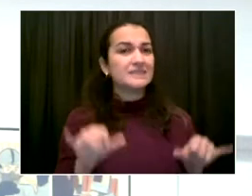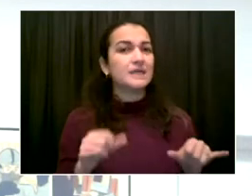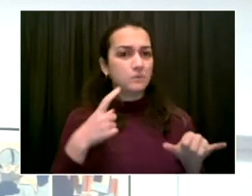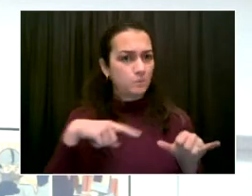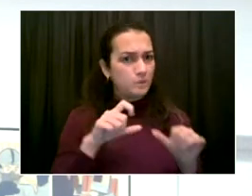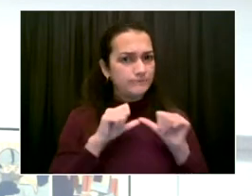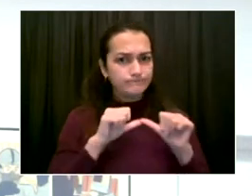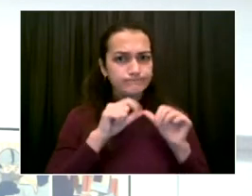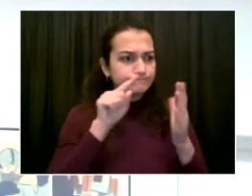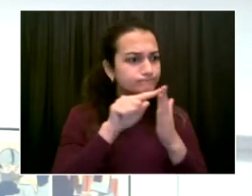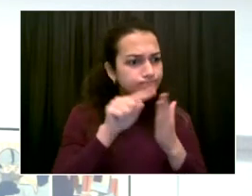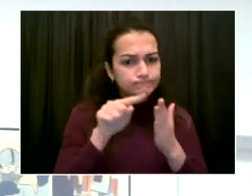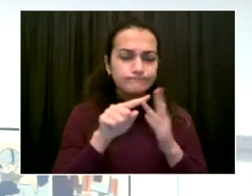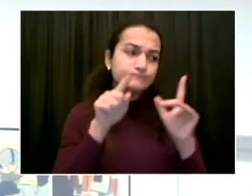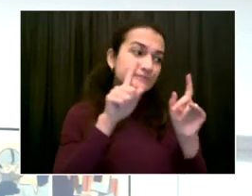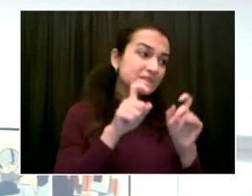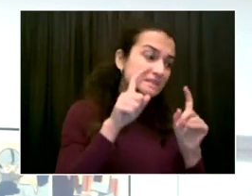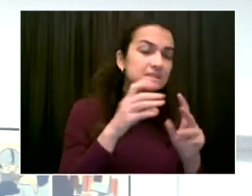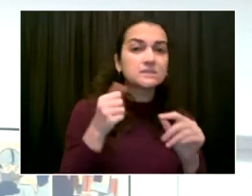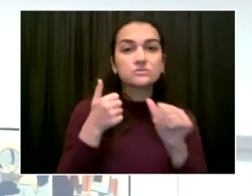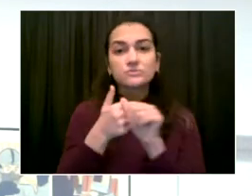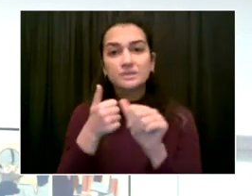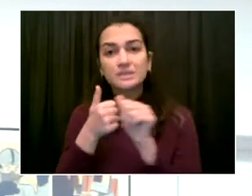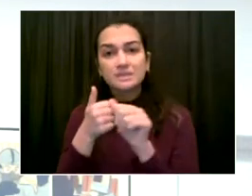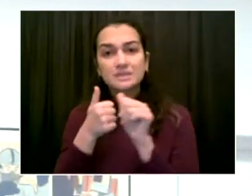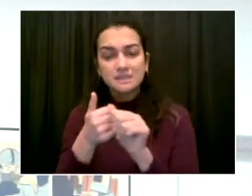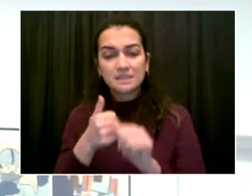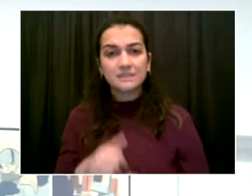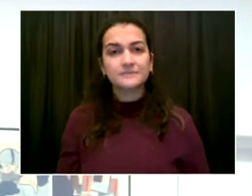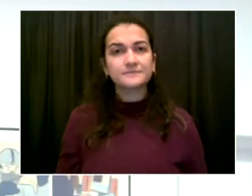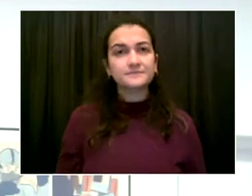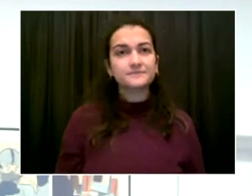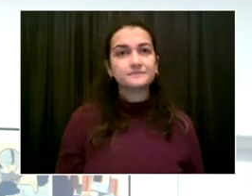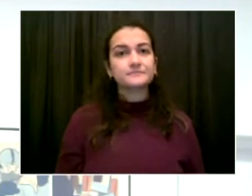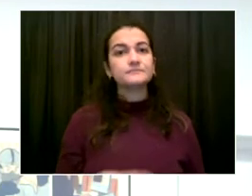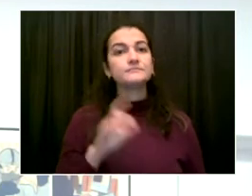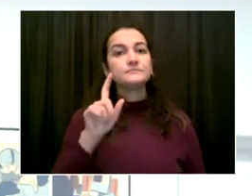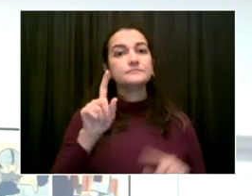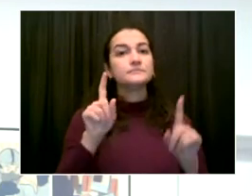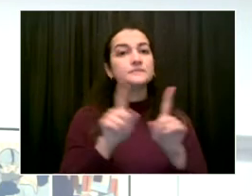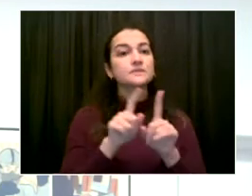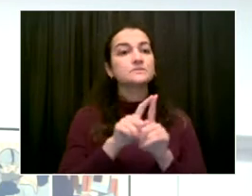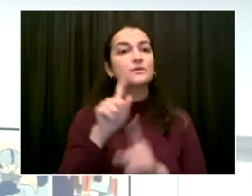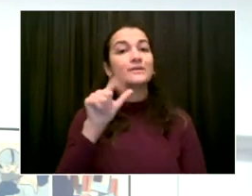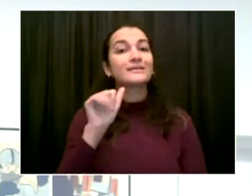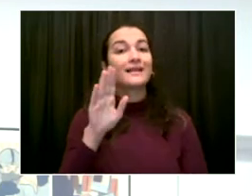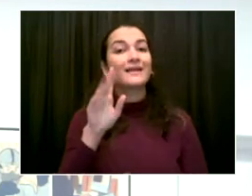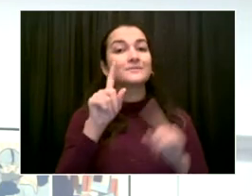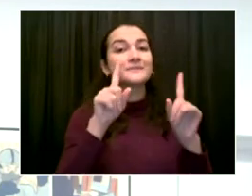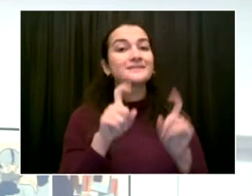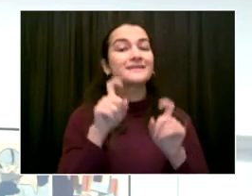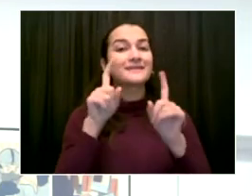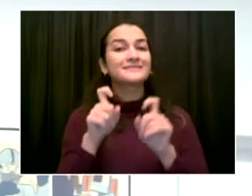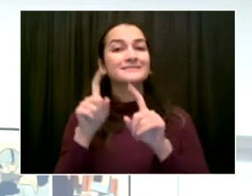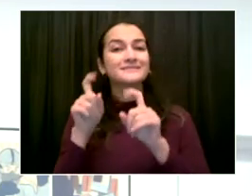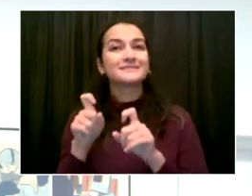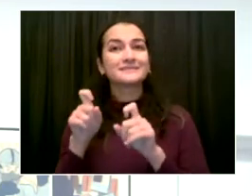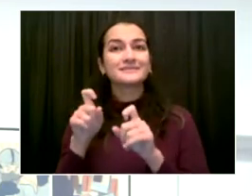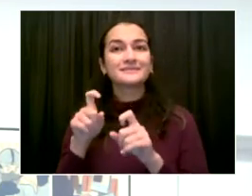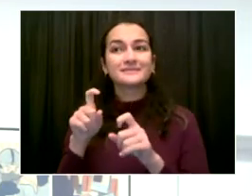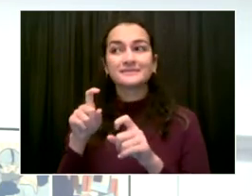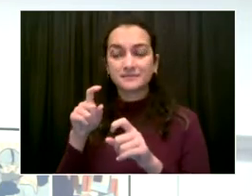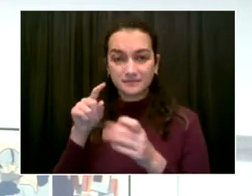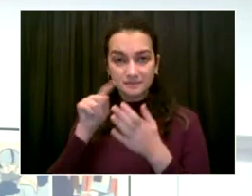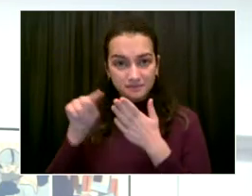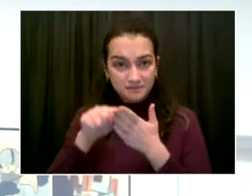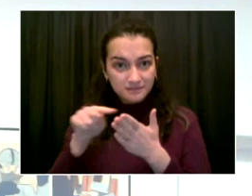sequencing about 15% of all cases in the city, which means that when it is